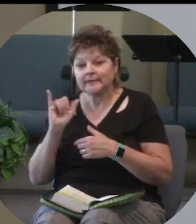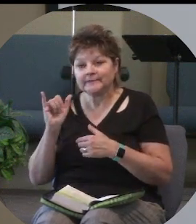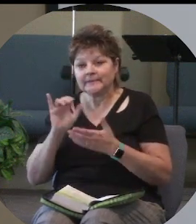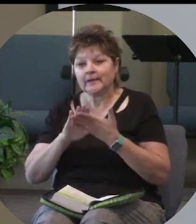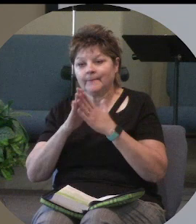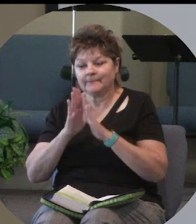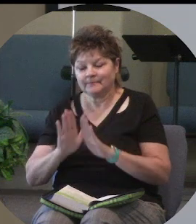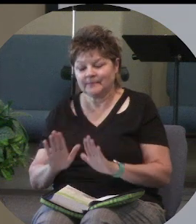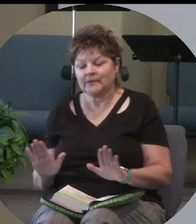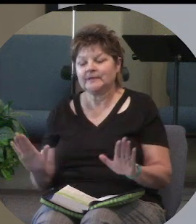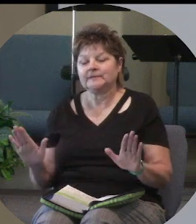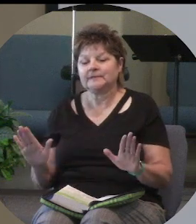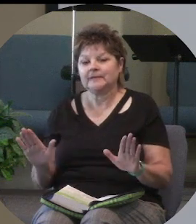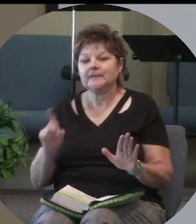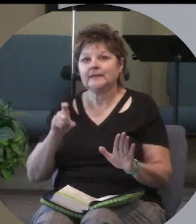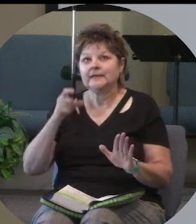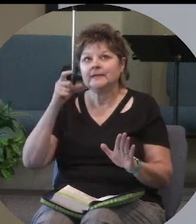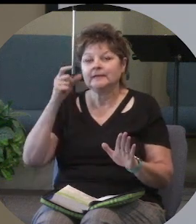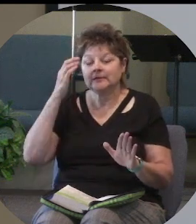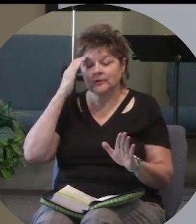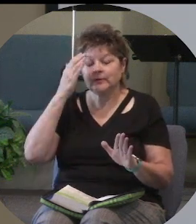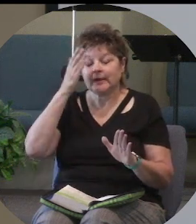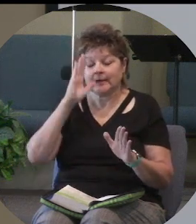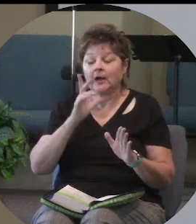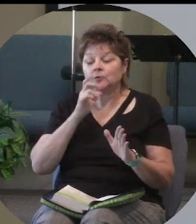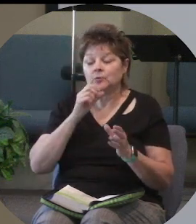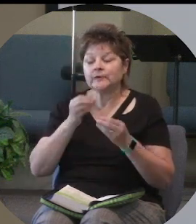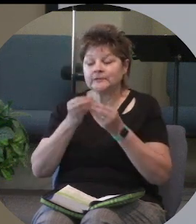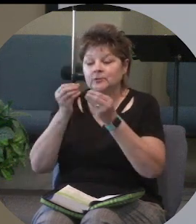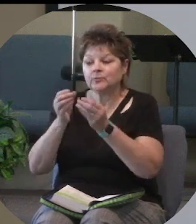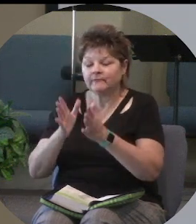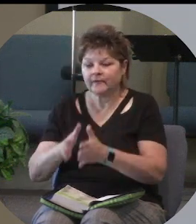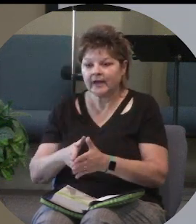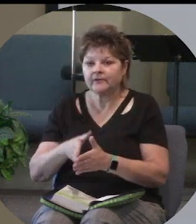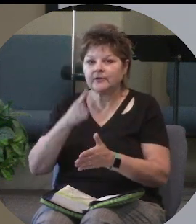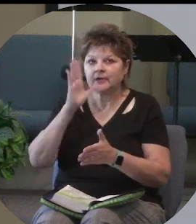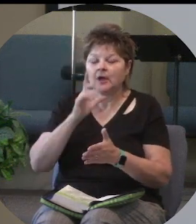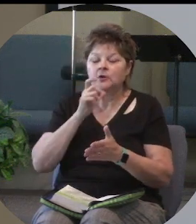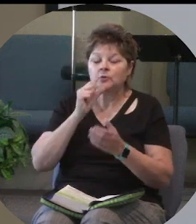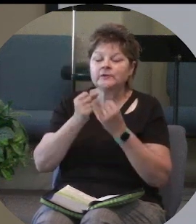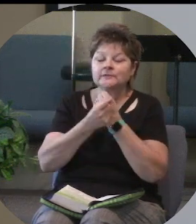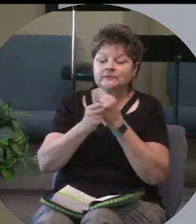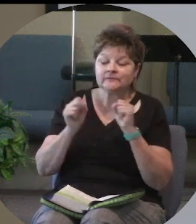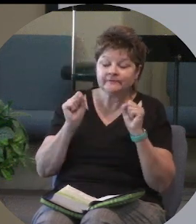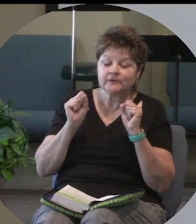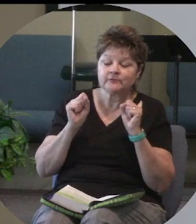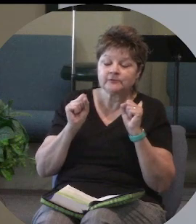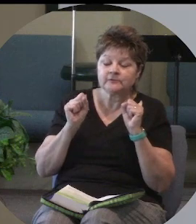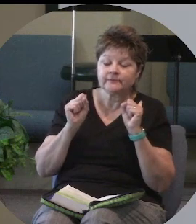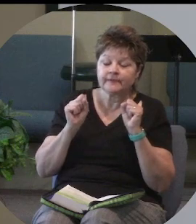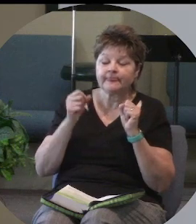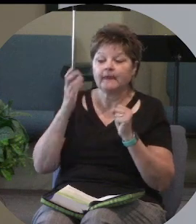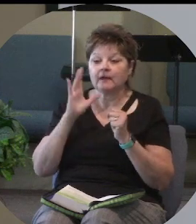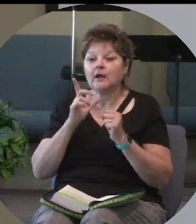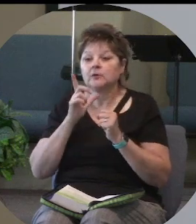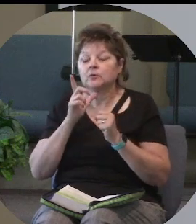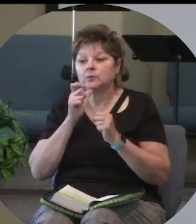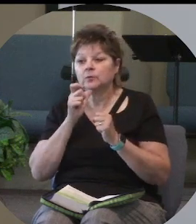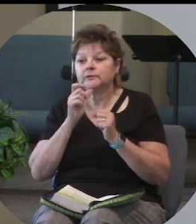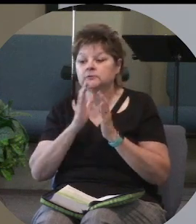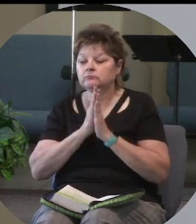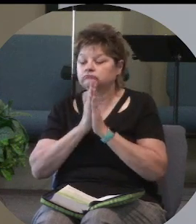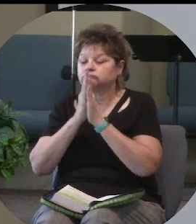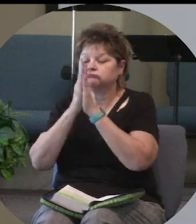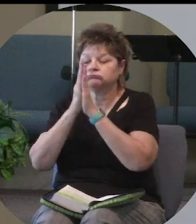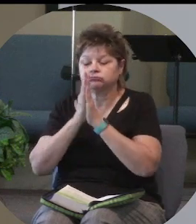They need to know that God who is the provider. They need to know the God who is our refuge. They need to know that God who is so close to them.